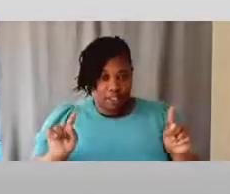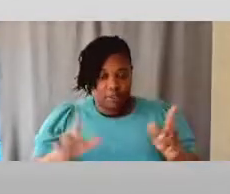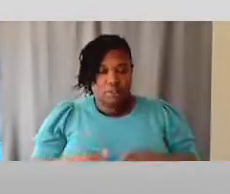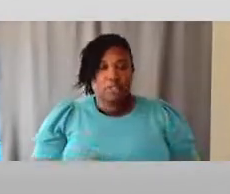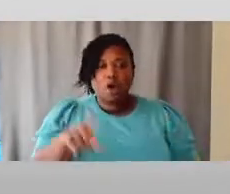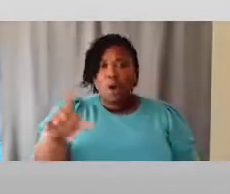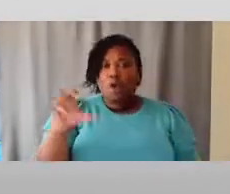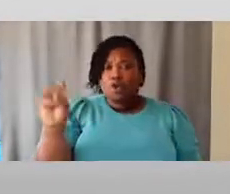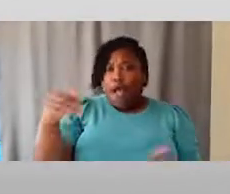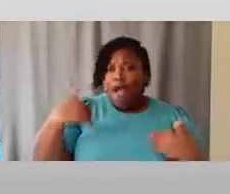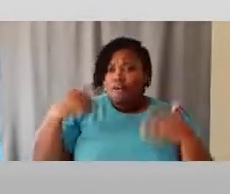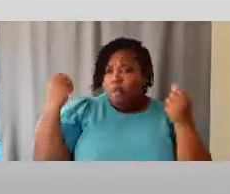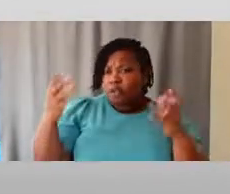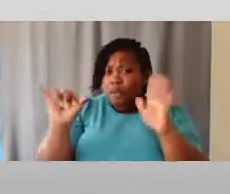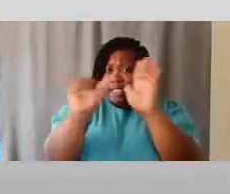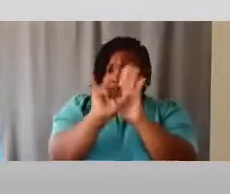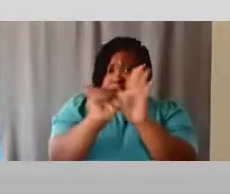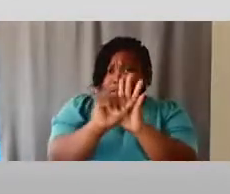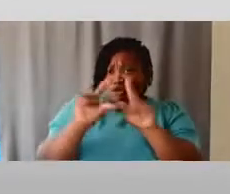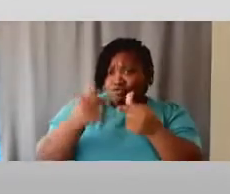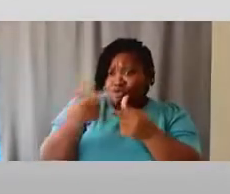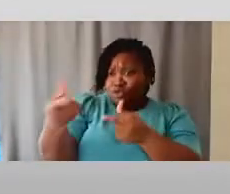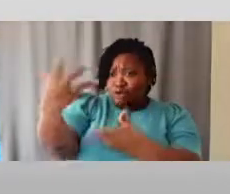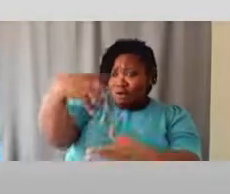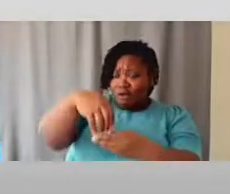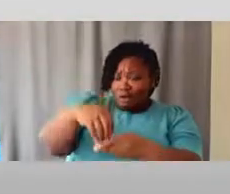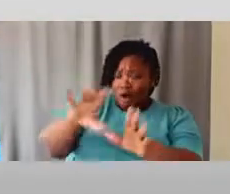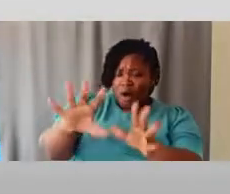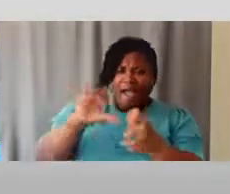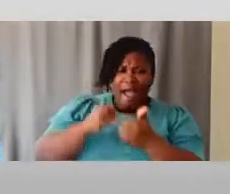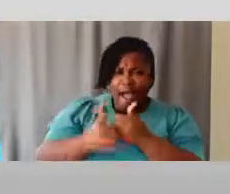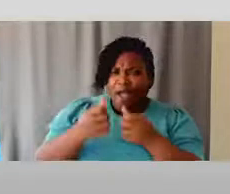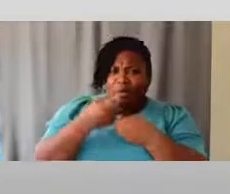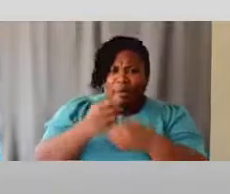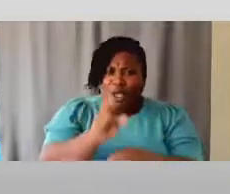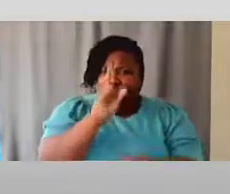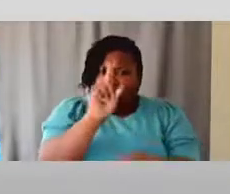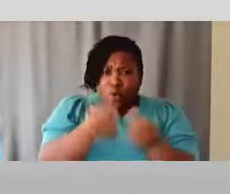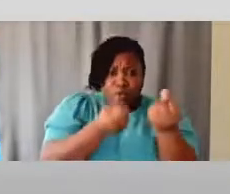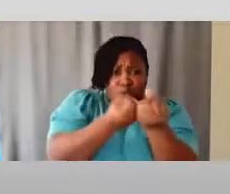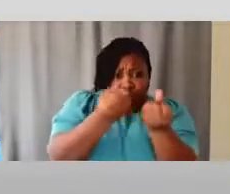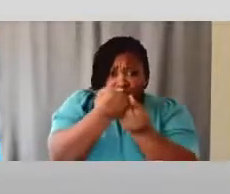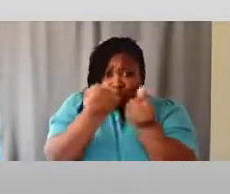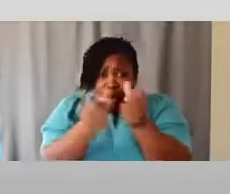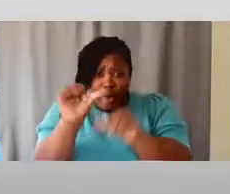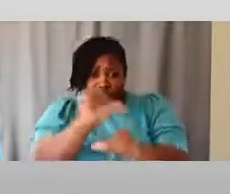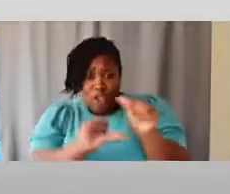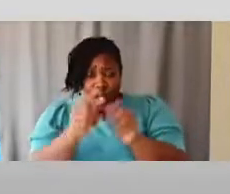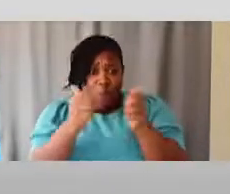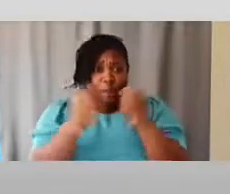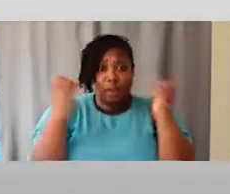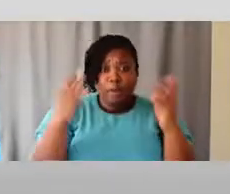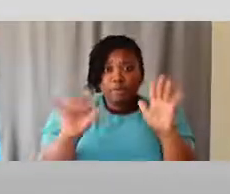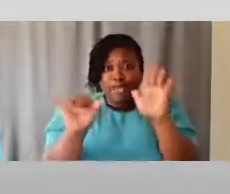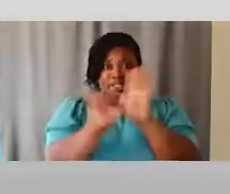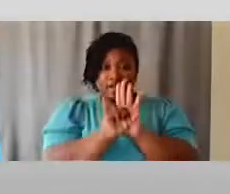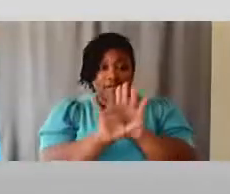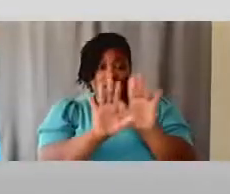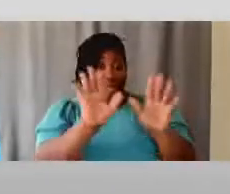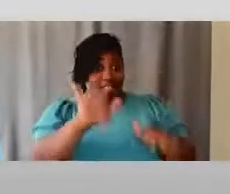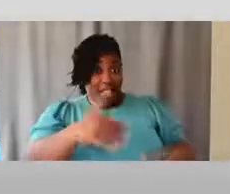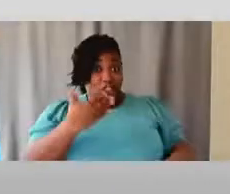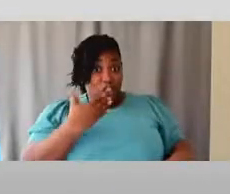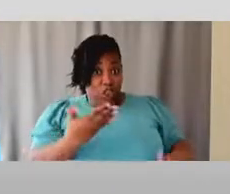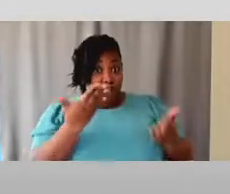that you are part of, and so how can we make sure that we are supporting each other with our multiple identities? Now, that's a really good thing.